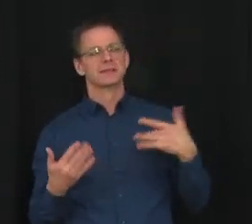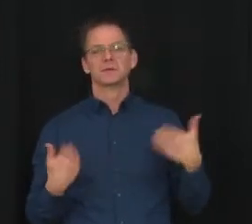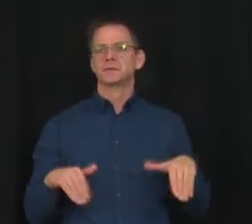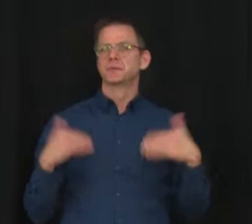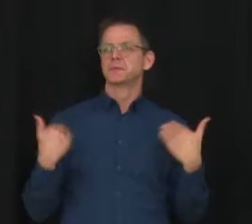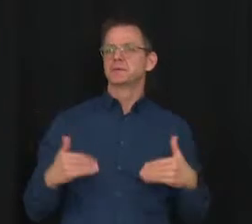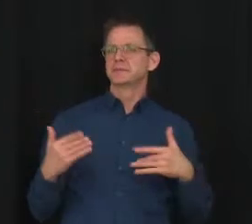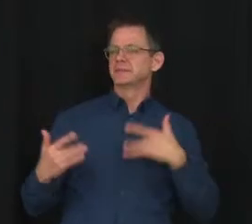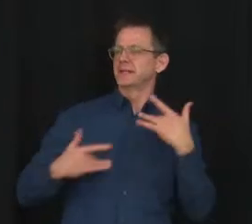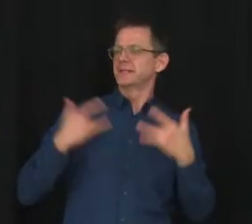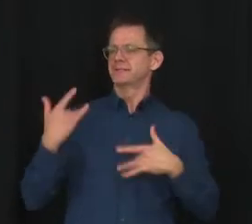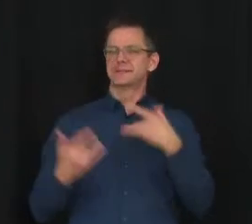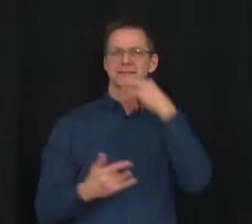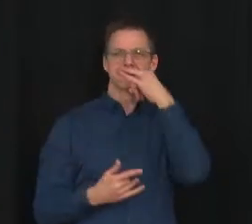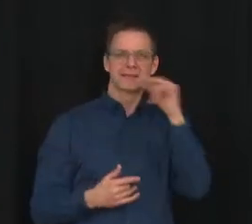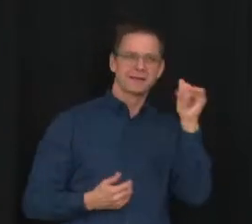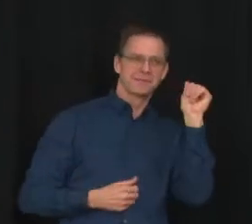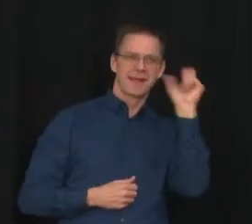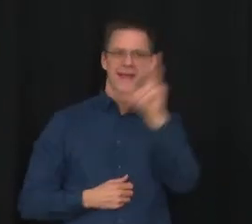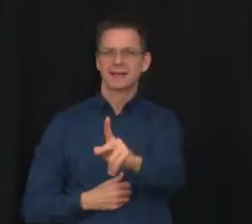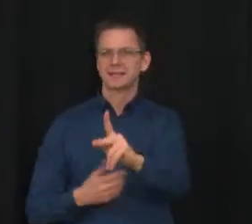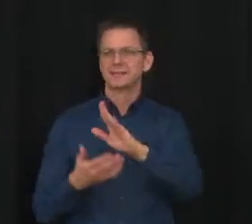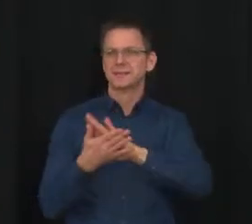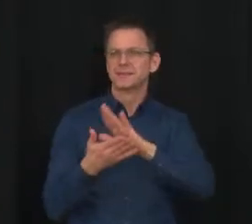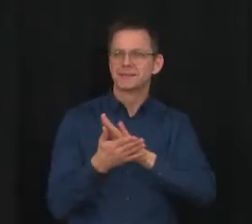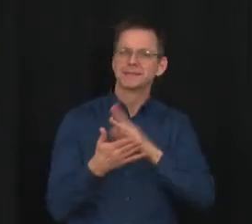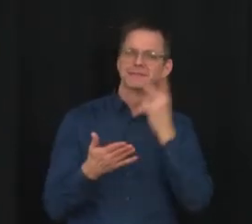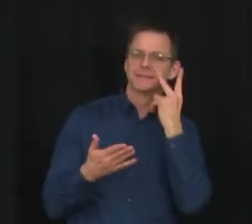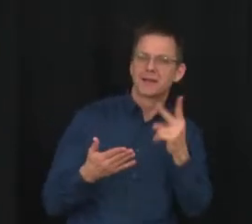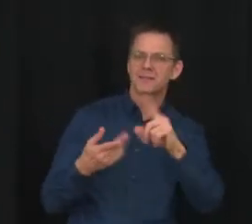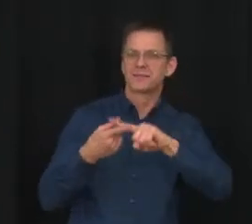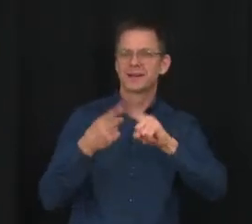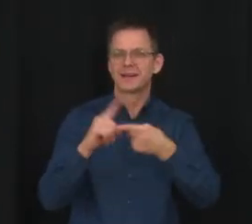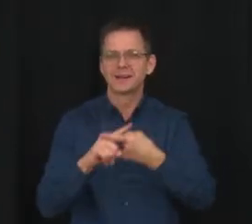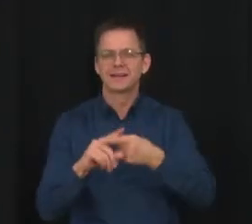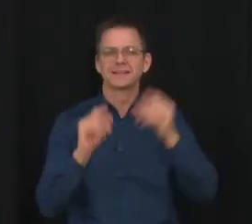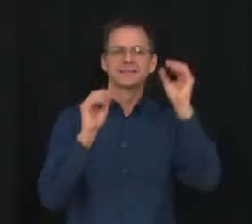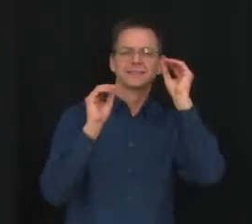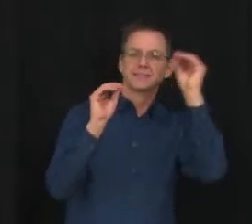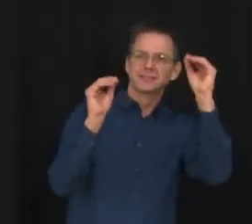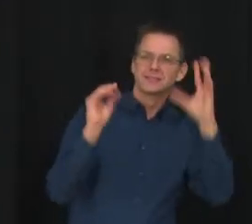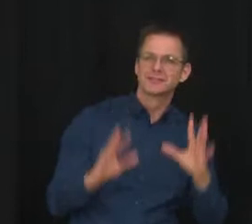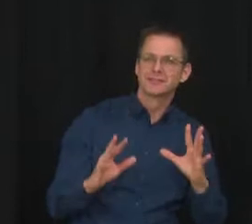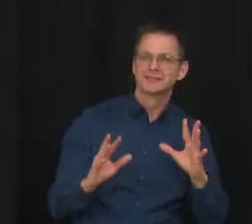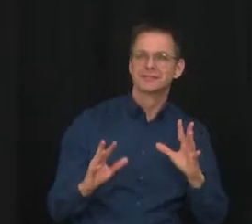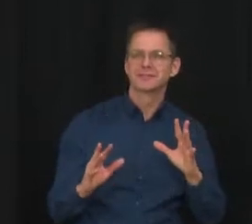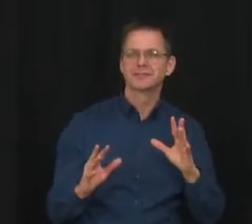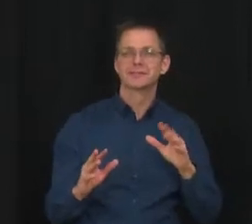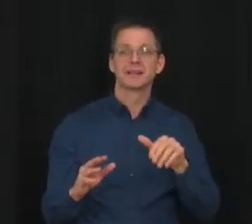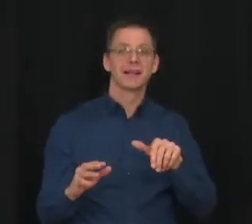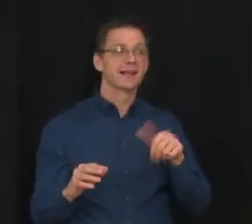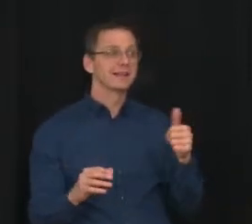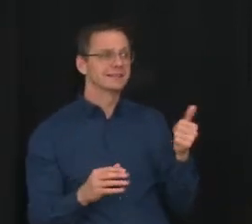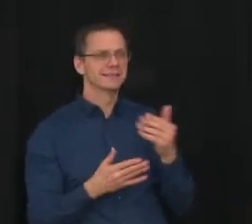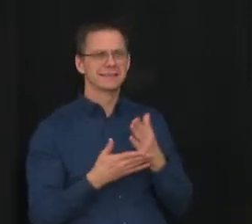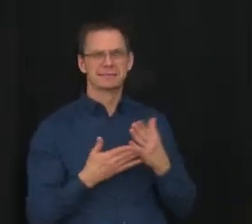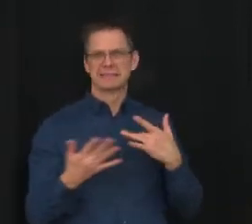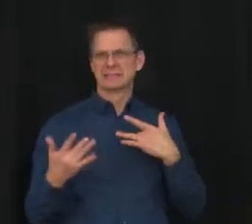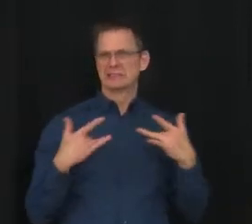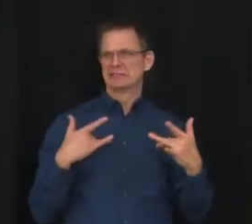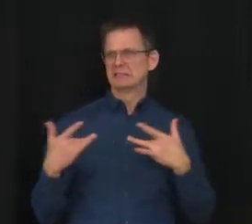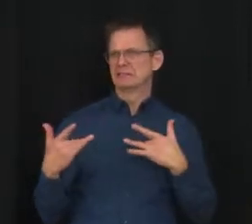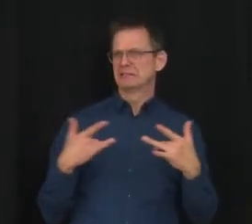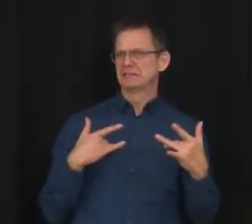children's health and wellbeing or have anxiety over the uncertainties of the new variant. Every family needs to make the right